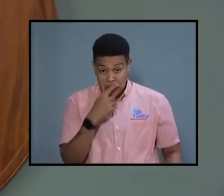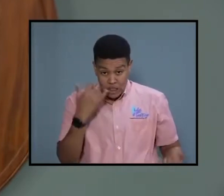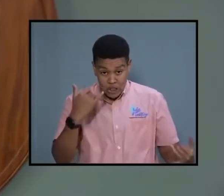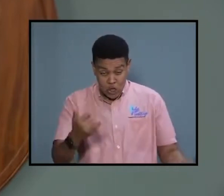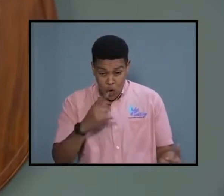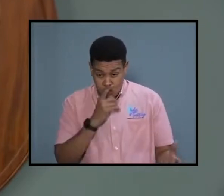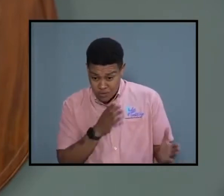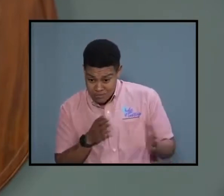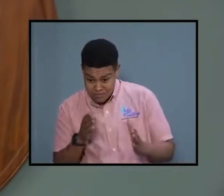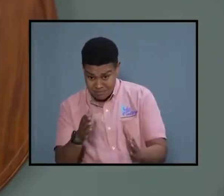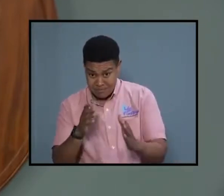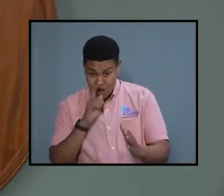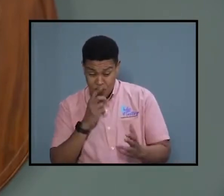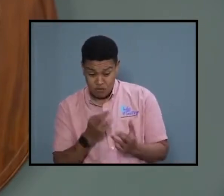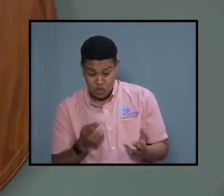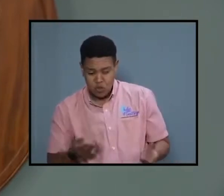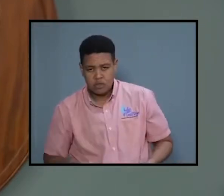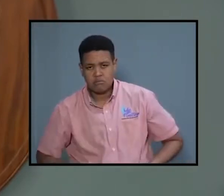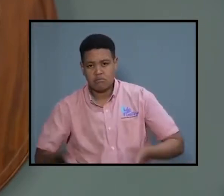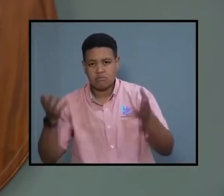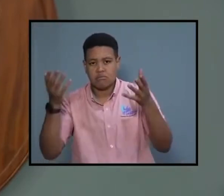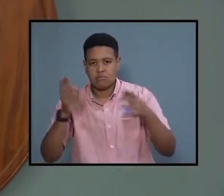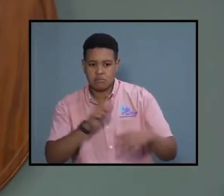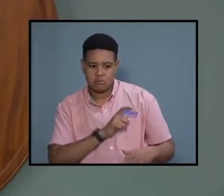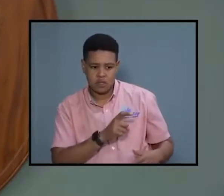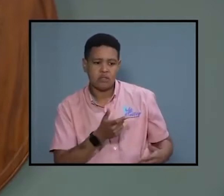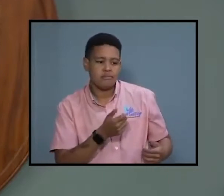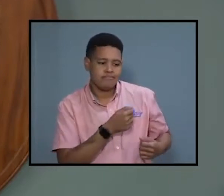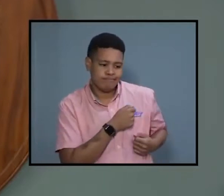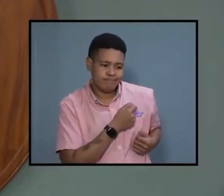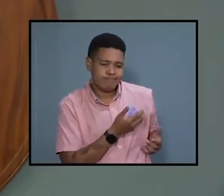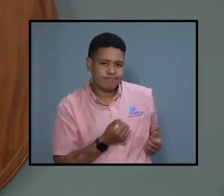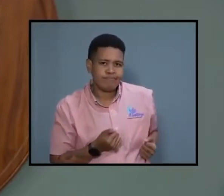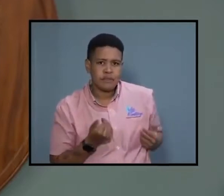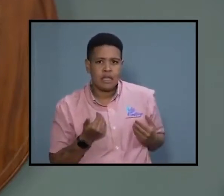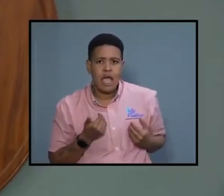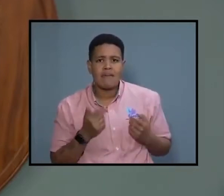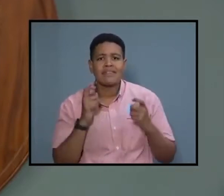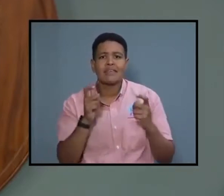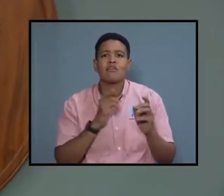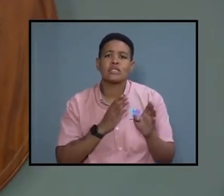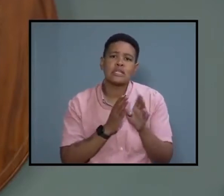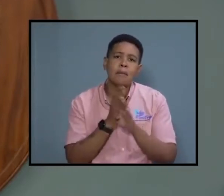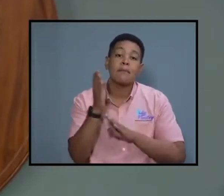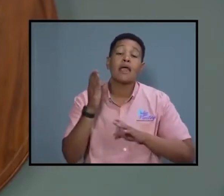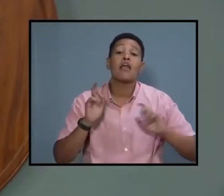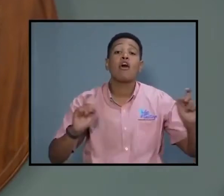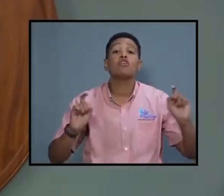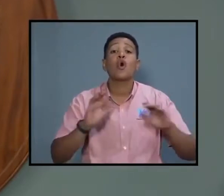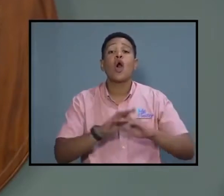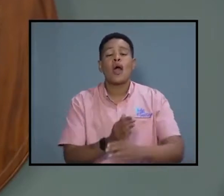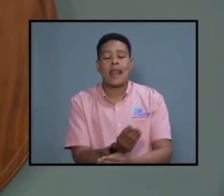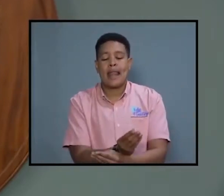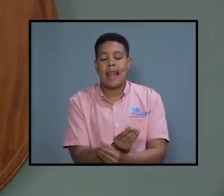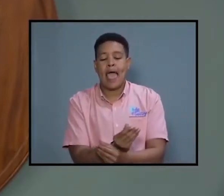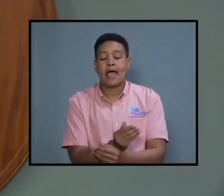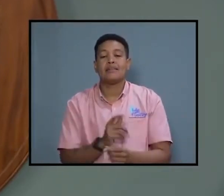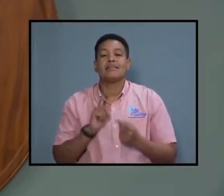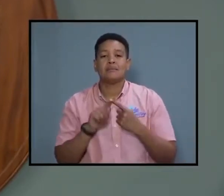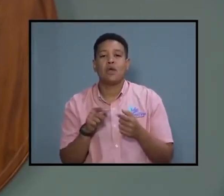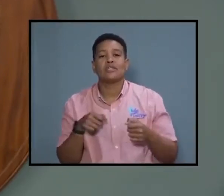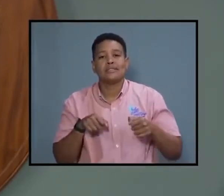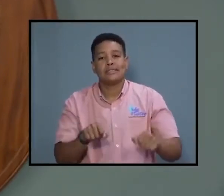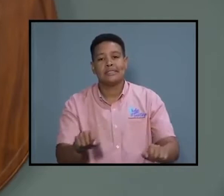security apparatus that gives us domain control on land and at sea,